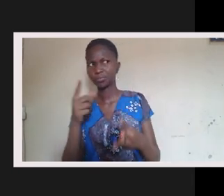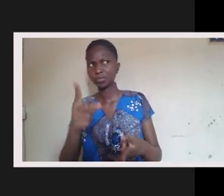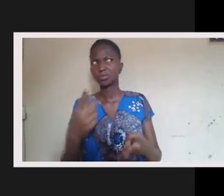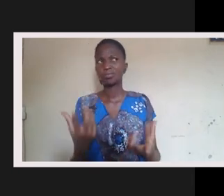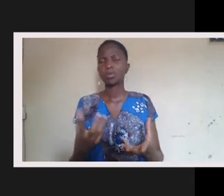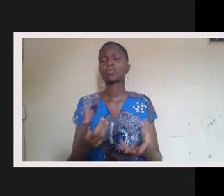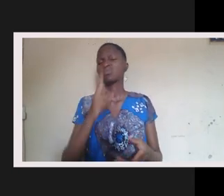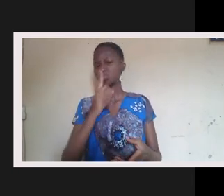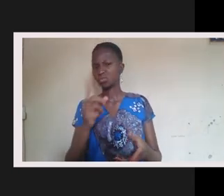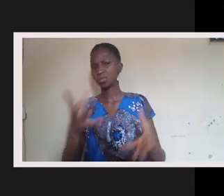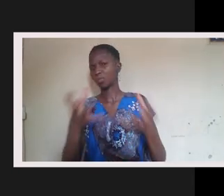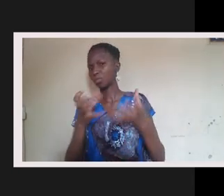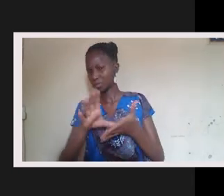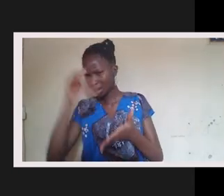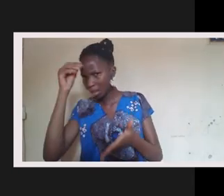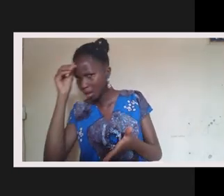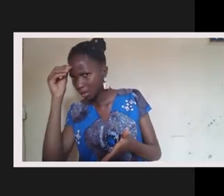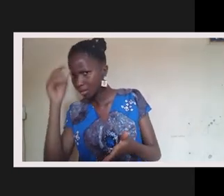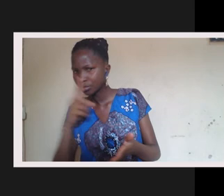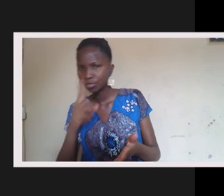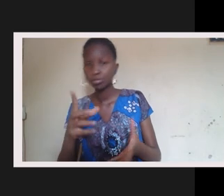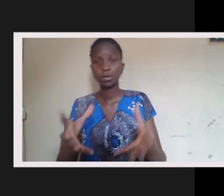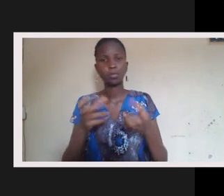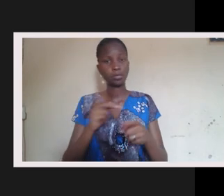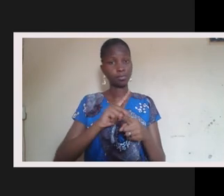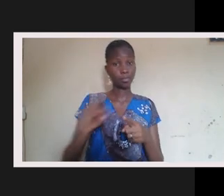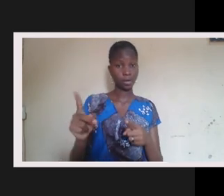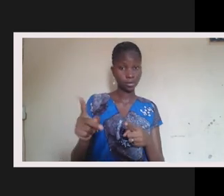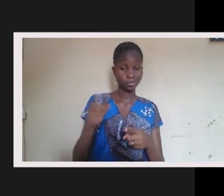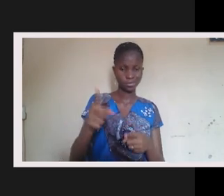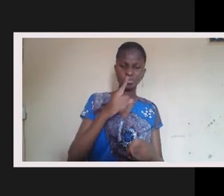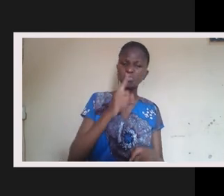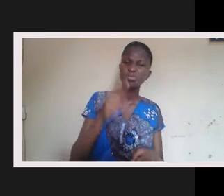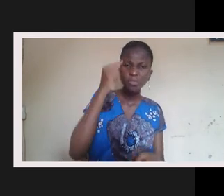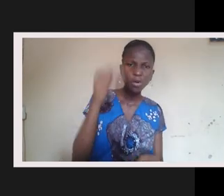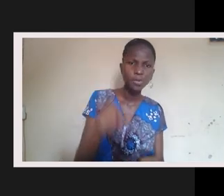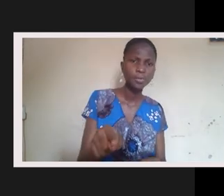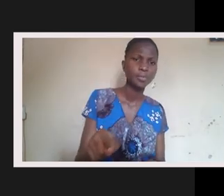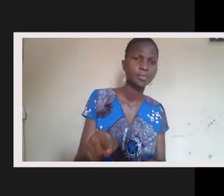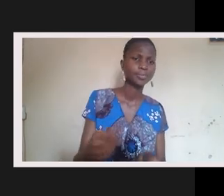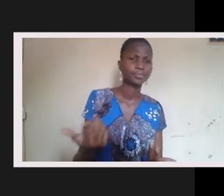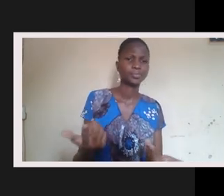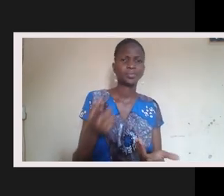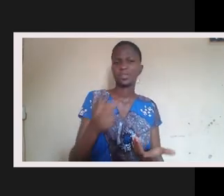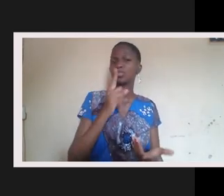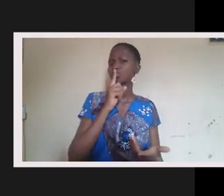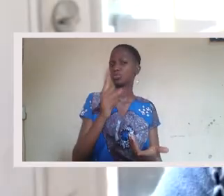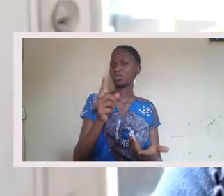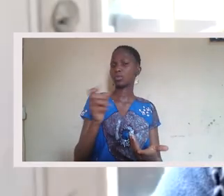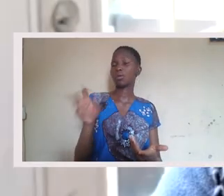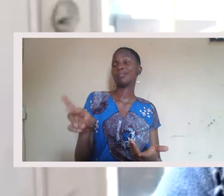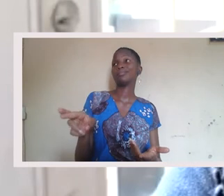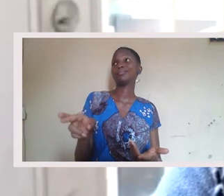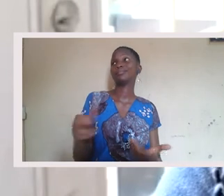you really want to learn it? Do you really want to put it into, into practice? Like, you know, is it really real? I don't know.